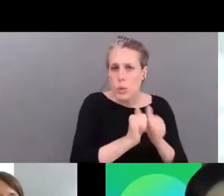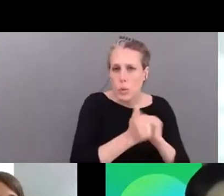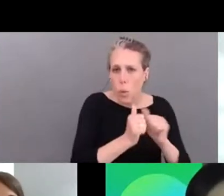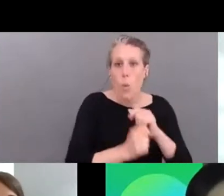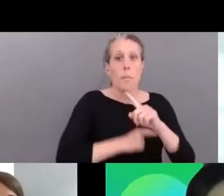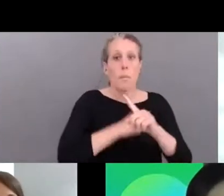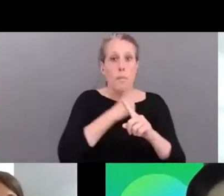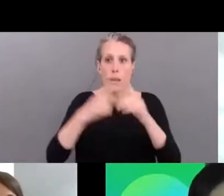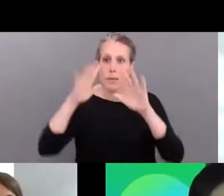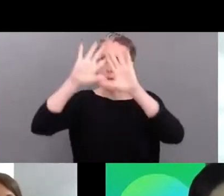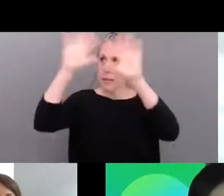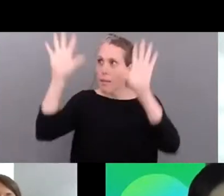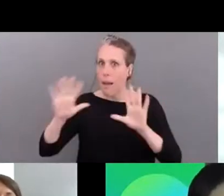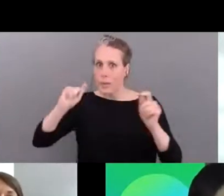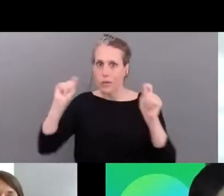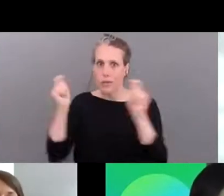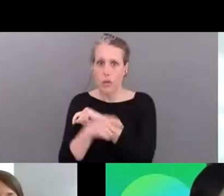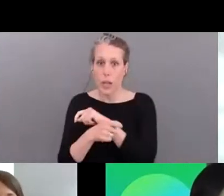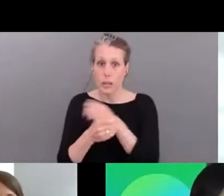you want to begin